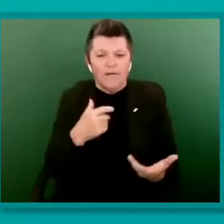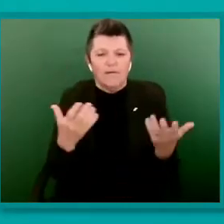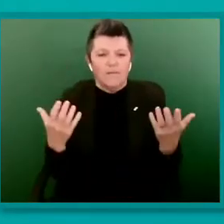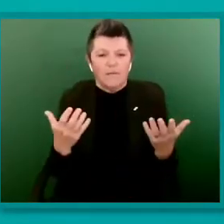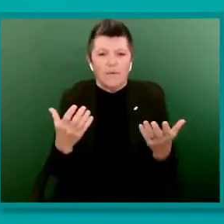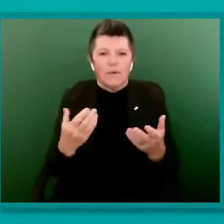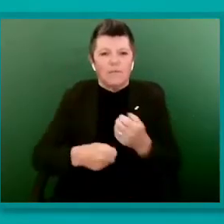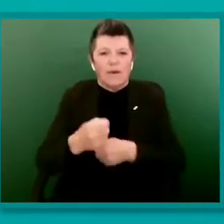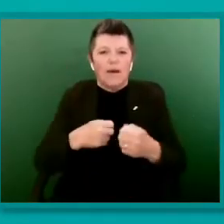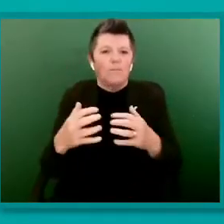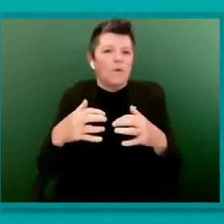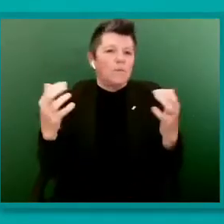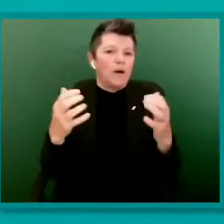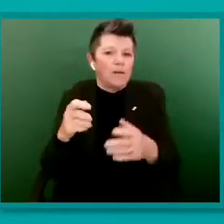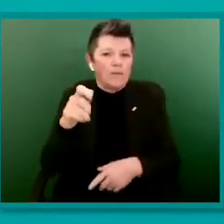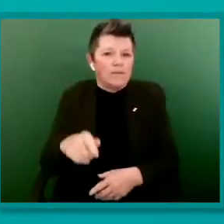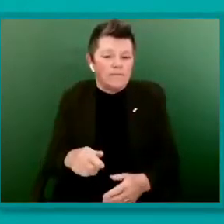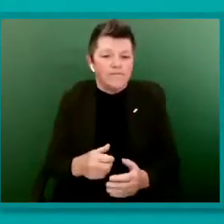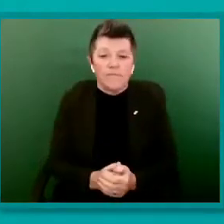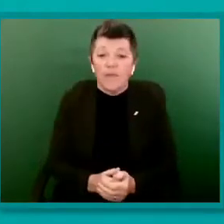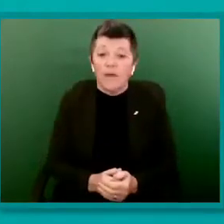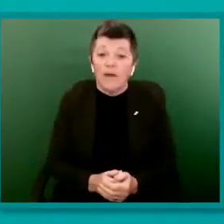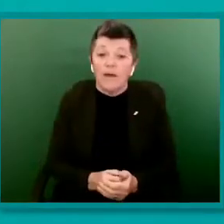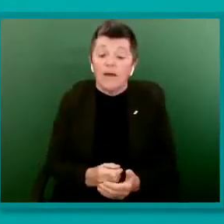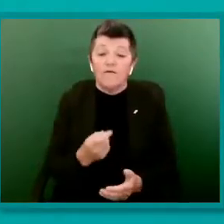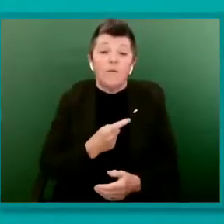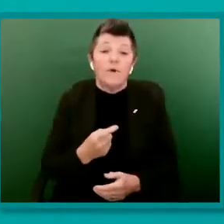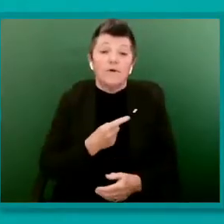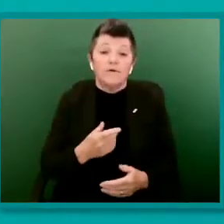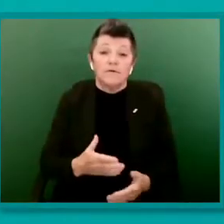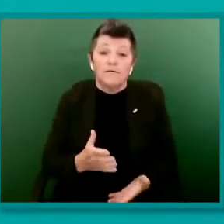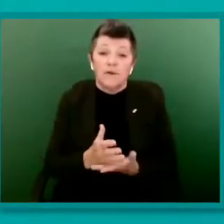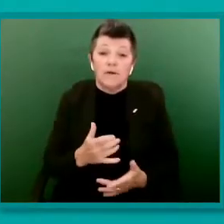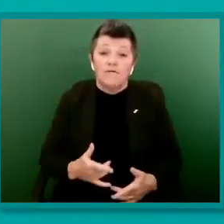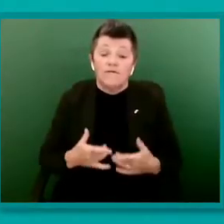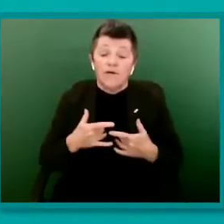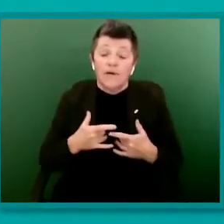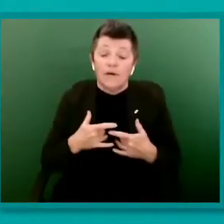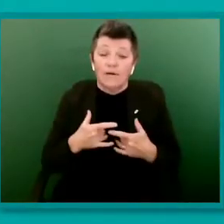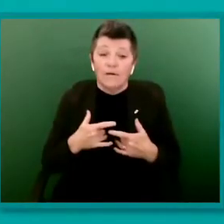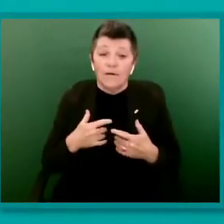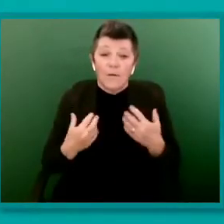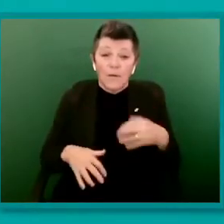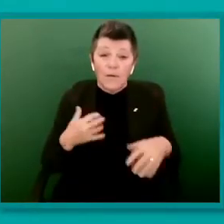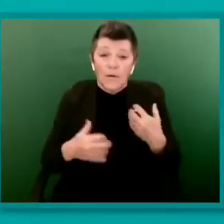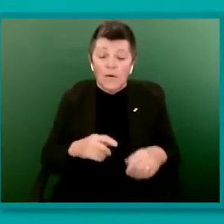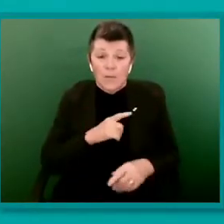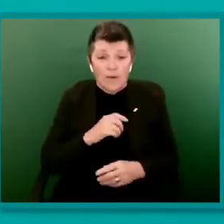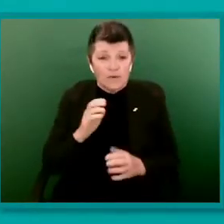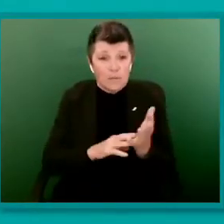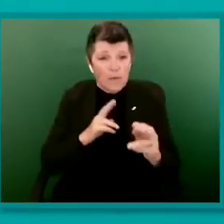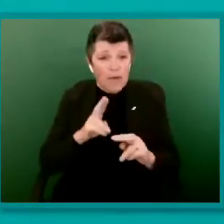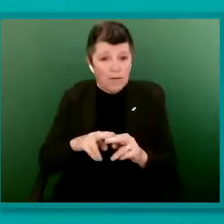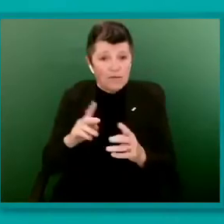particularly poignant as my parents actually met through their trade union. And I can say that I literally owe my life to the movement.